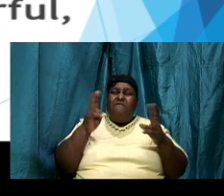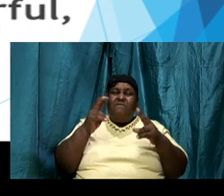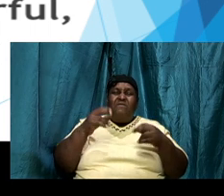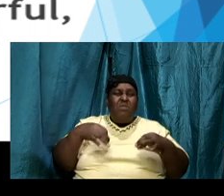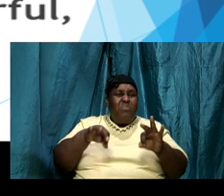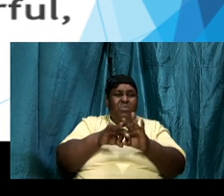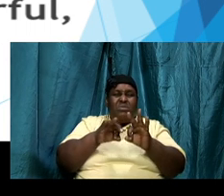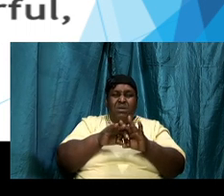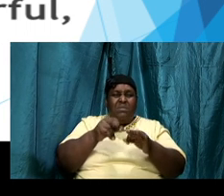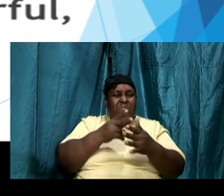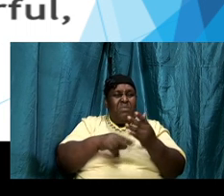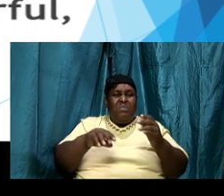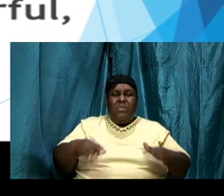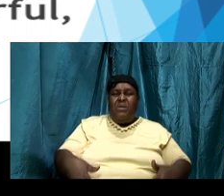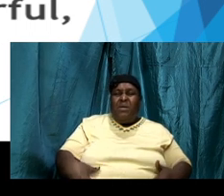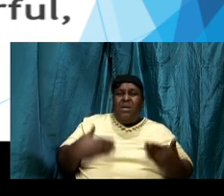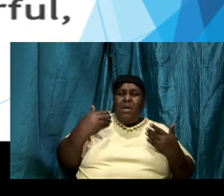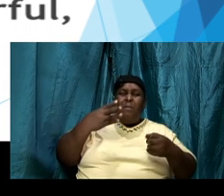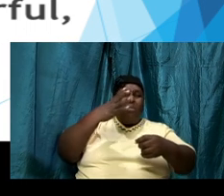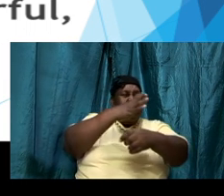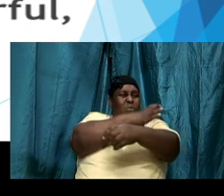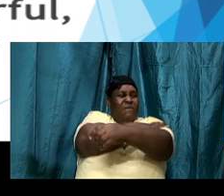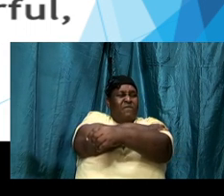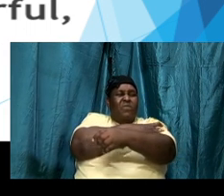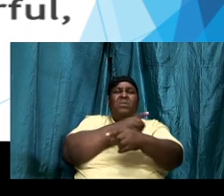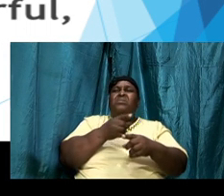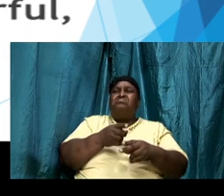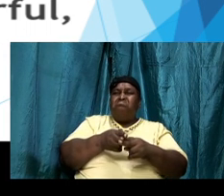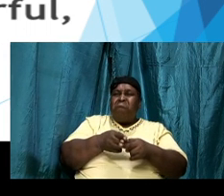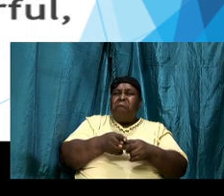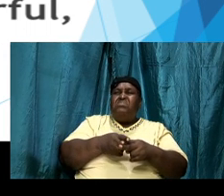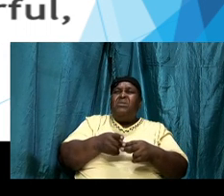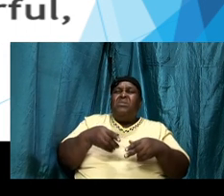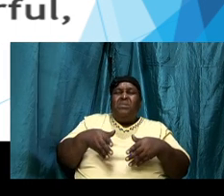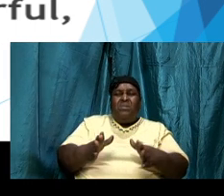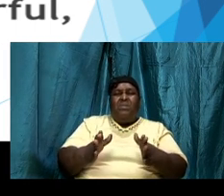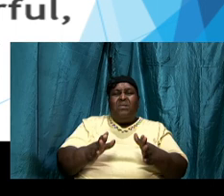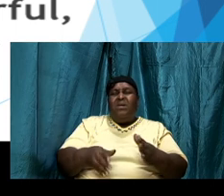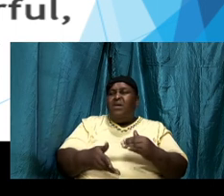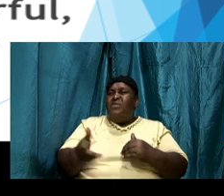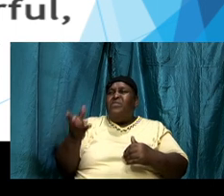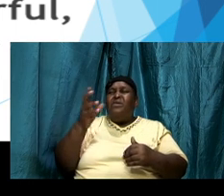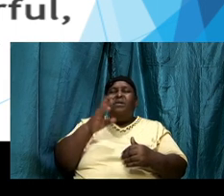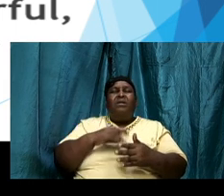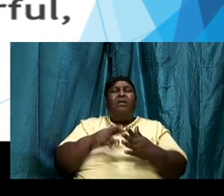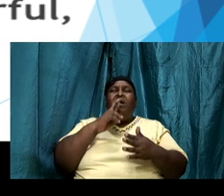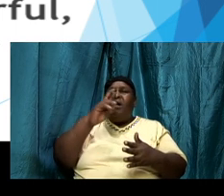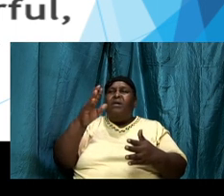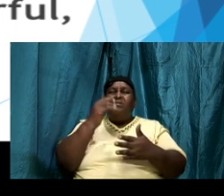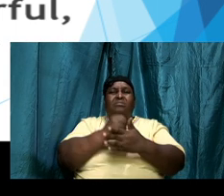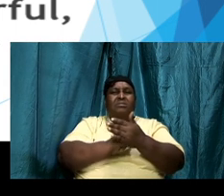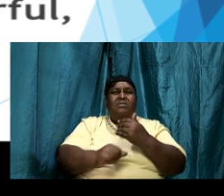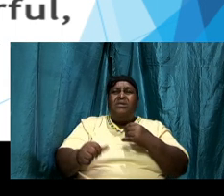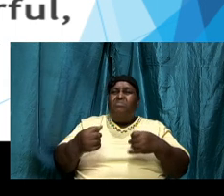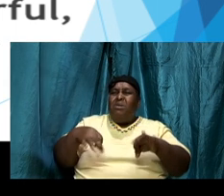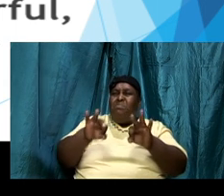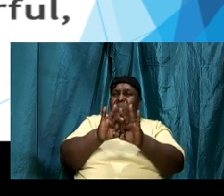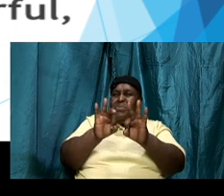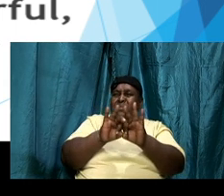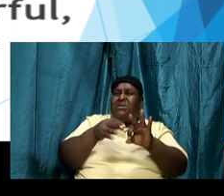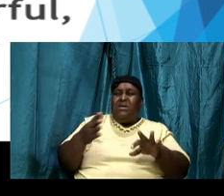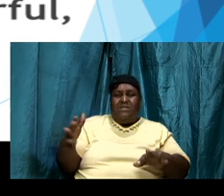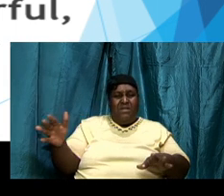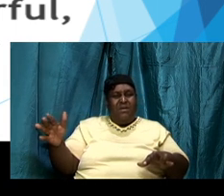sharp way then there are some critical things brothers and sisters that we must